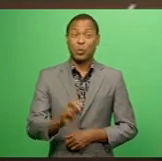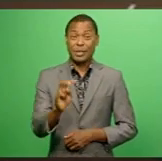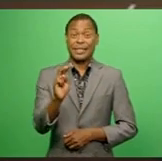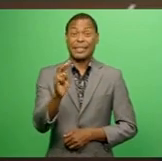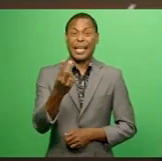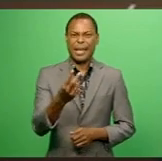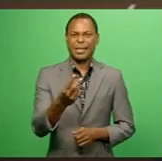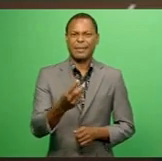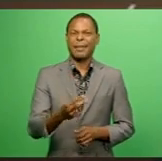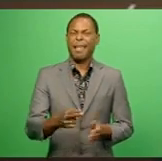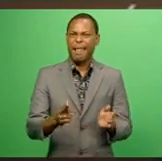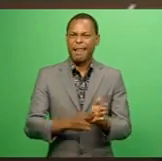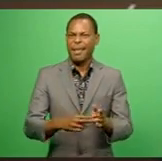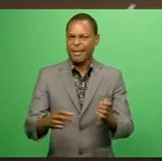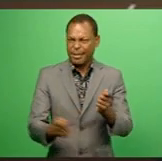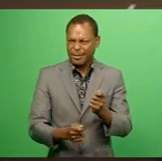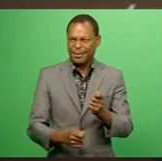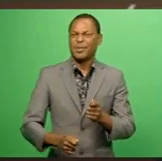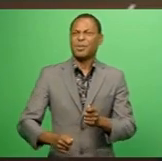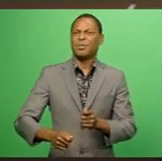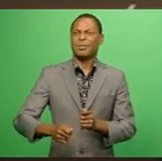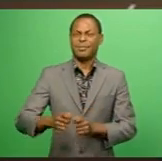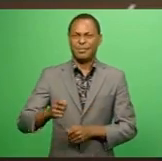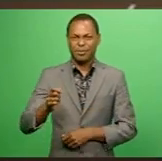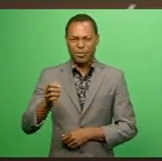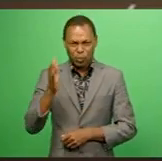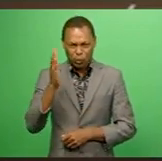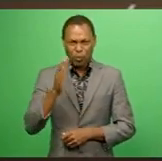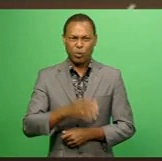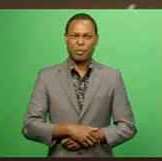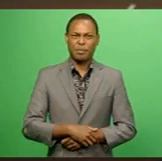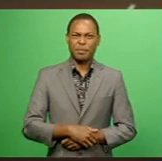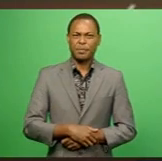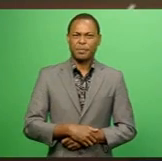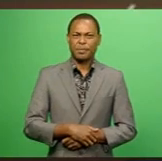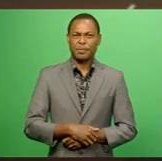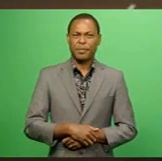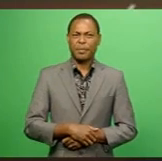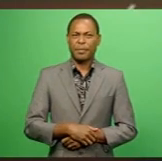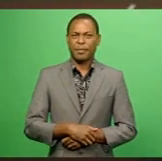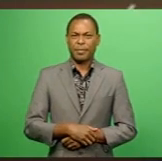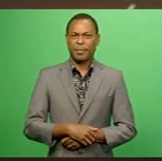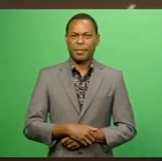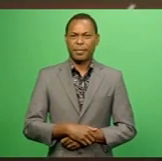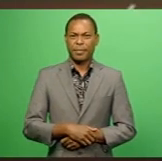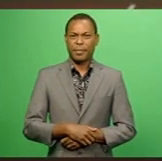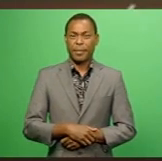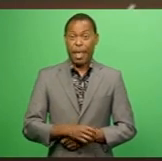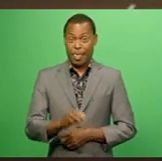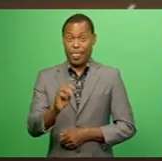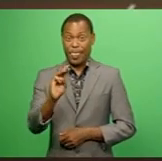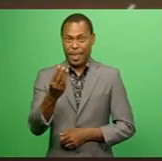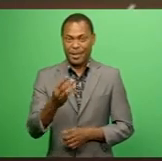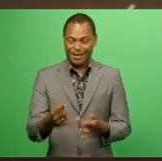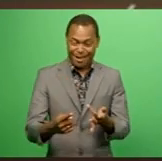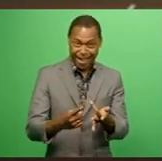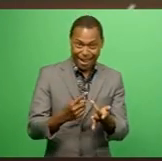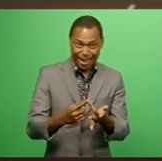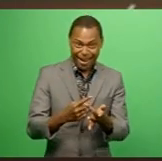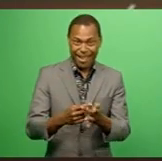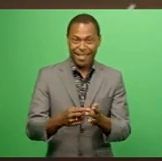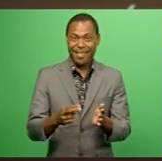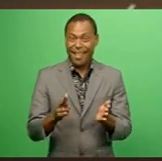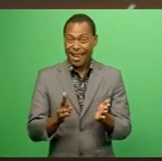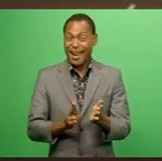gold, 6 silver, and 6 bronze medals, with Naita Series Secondary School settling for third place with 3 gold,